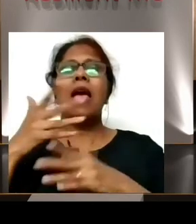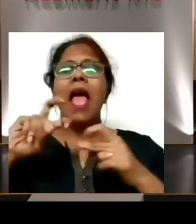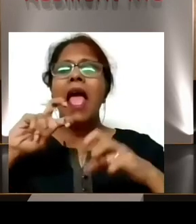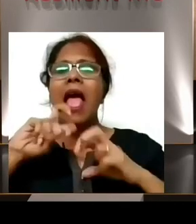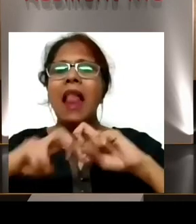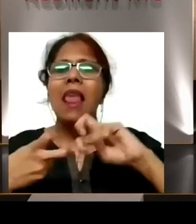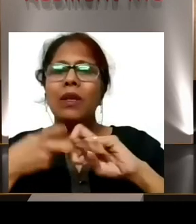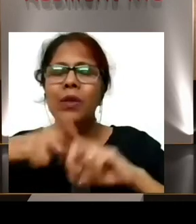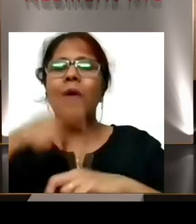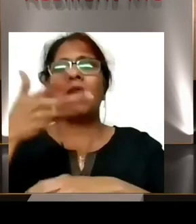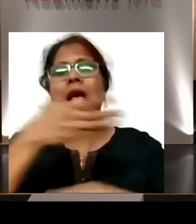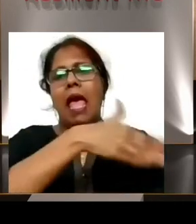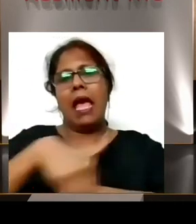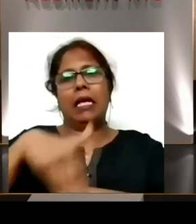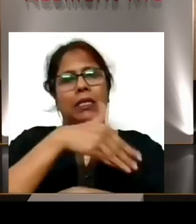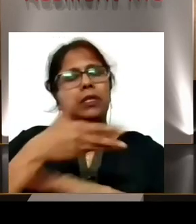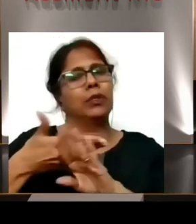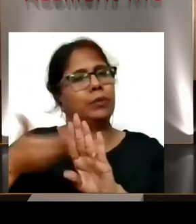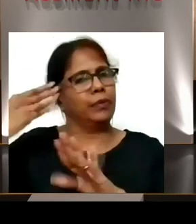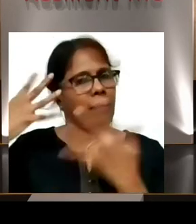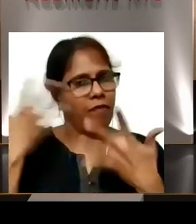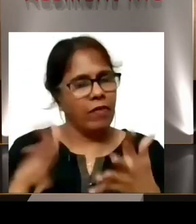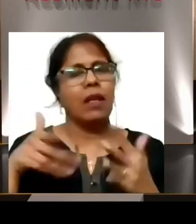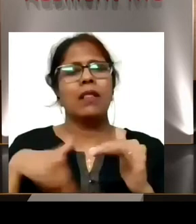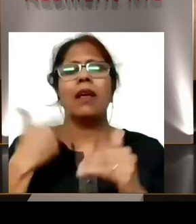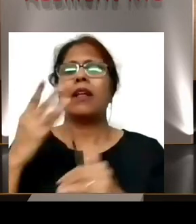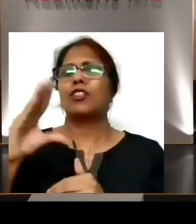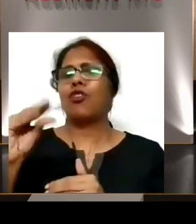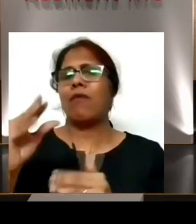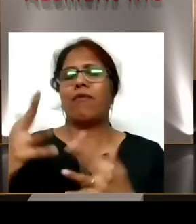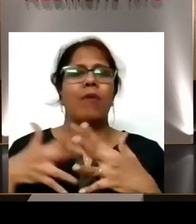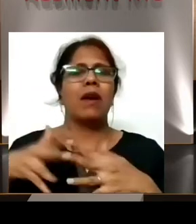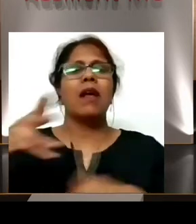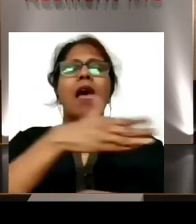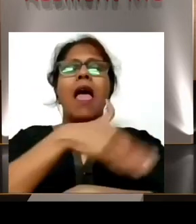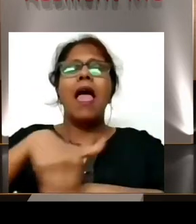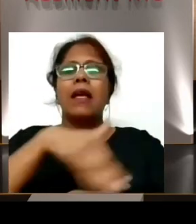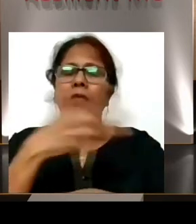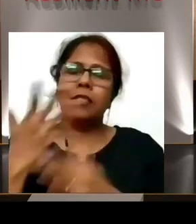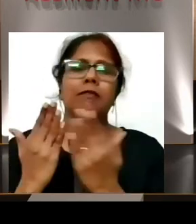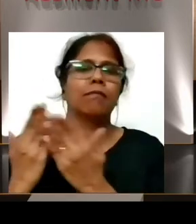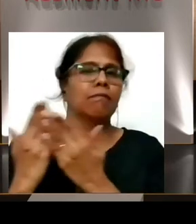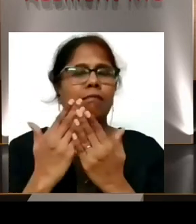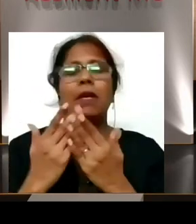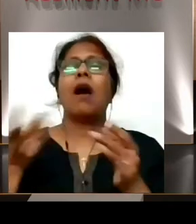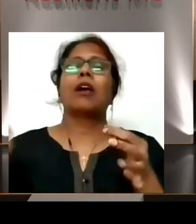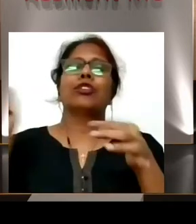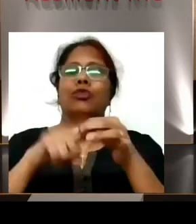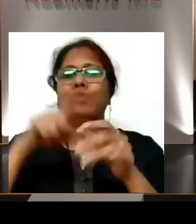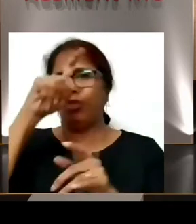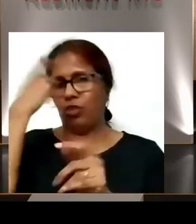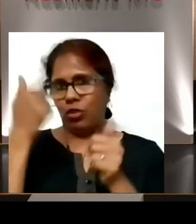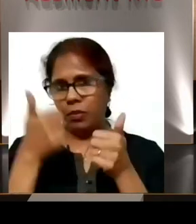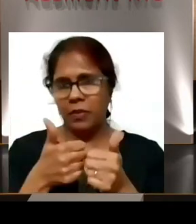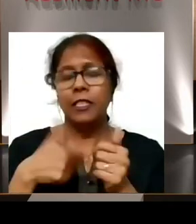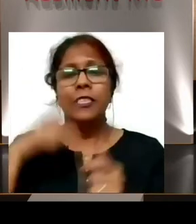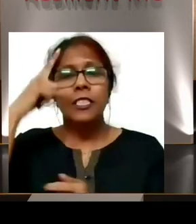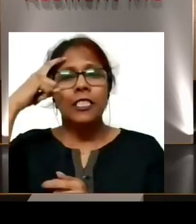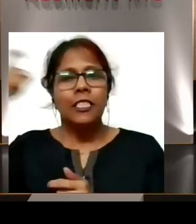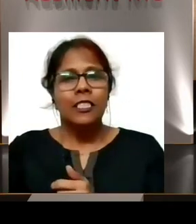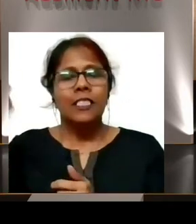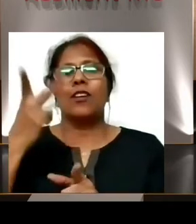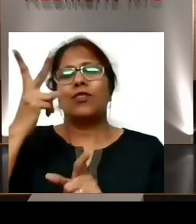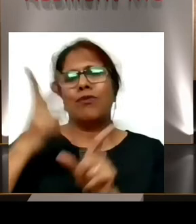multinational company where I started working as a software engineer. At that time, my dream was to, you know, work for two to three